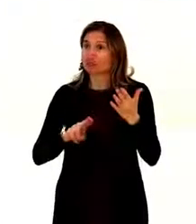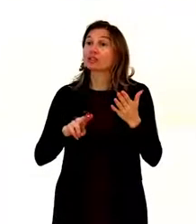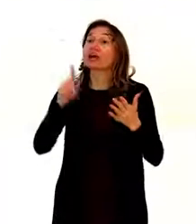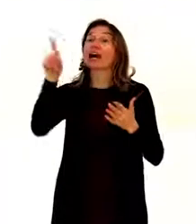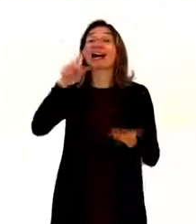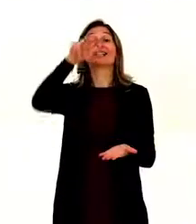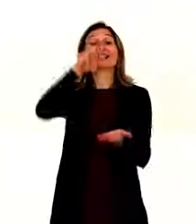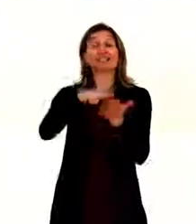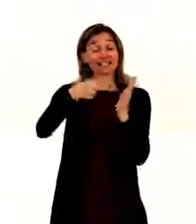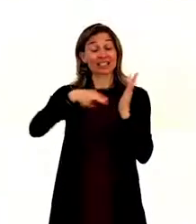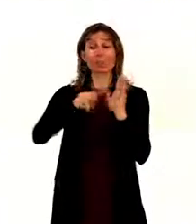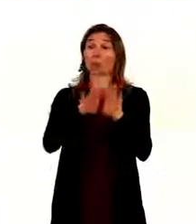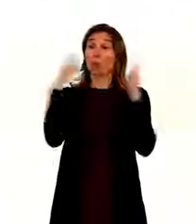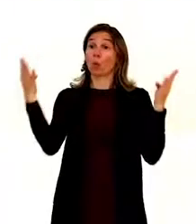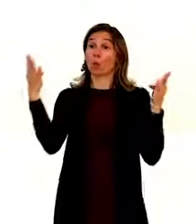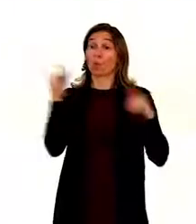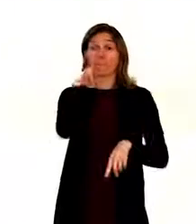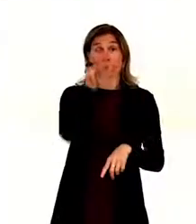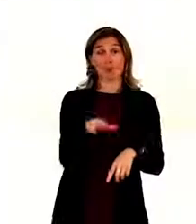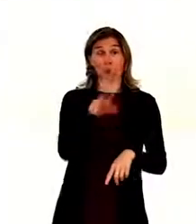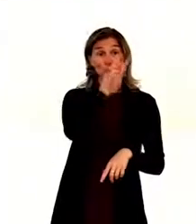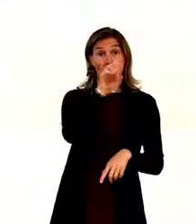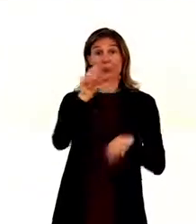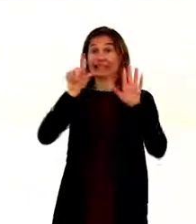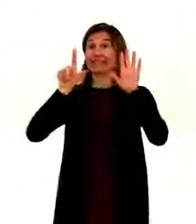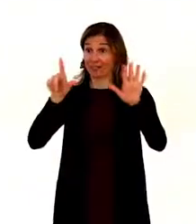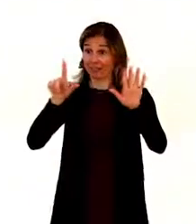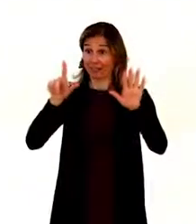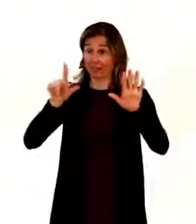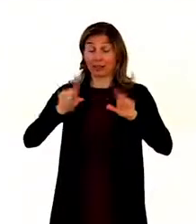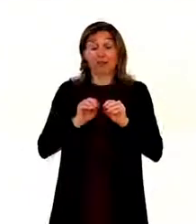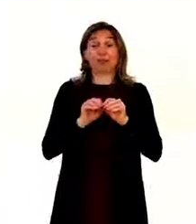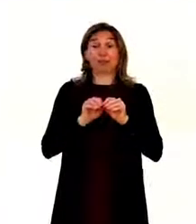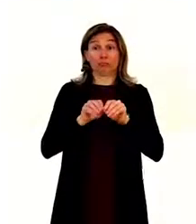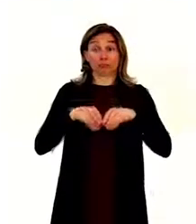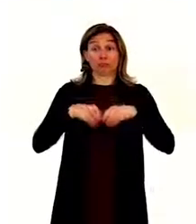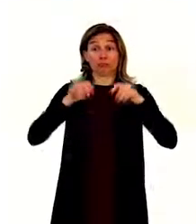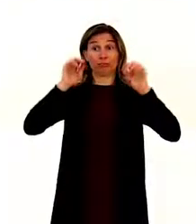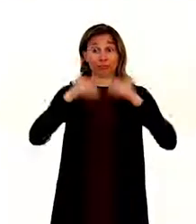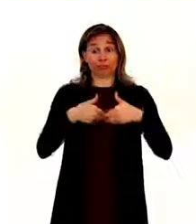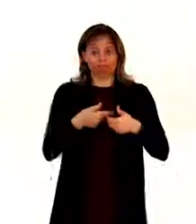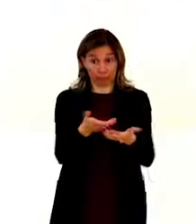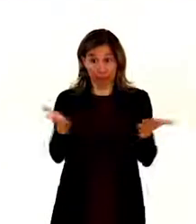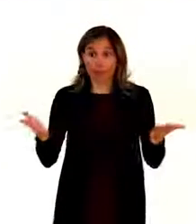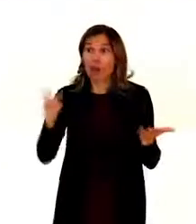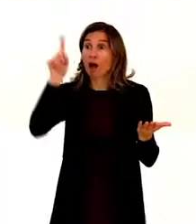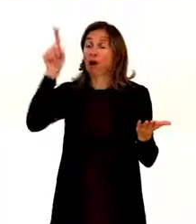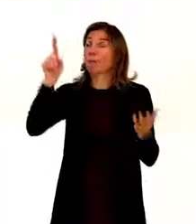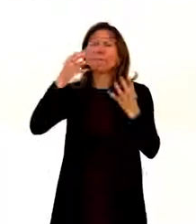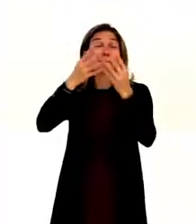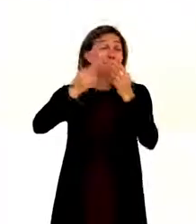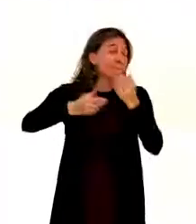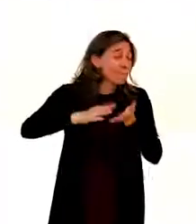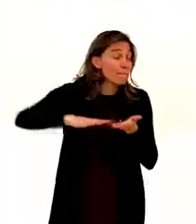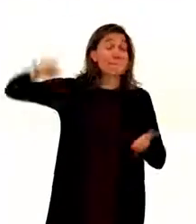notification end of March 2007 and it became the treaty that attracted the largest number of